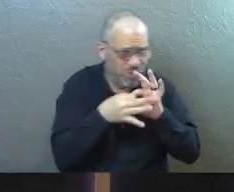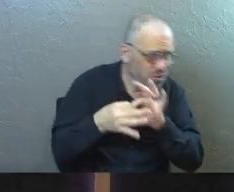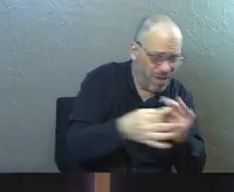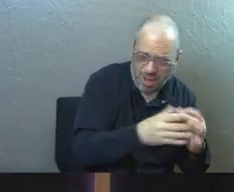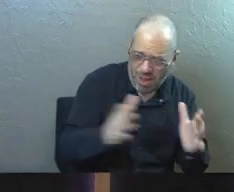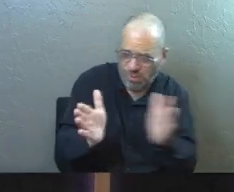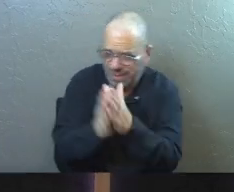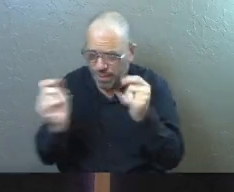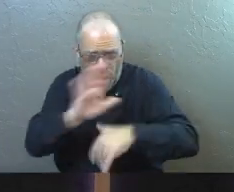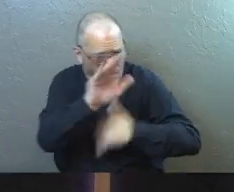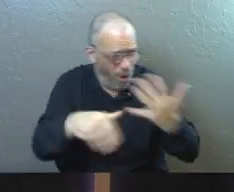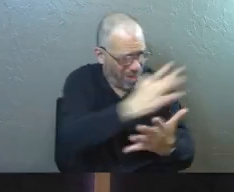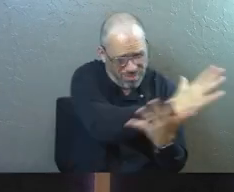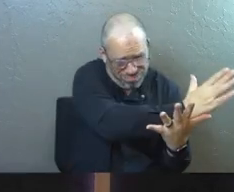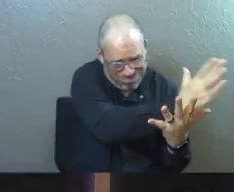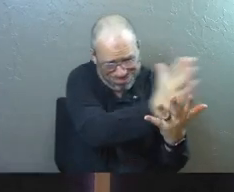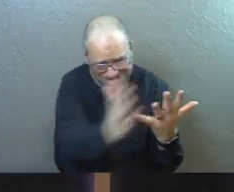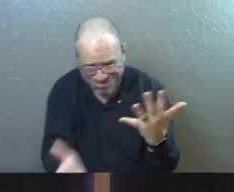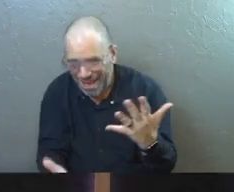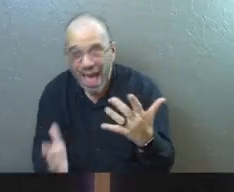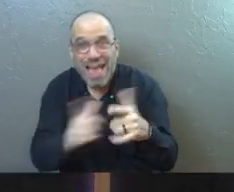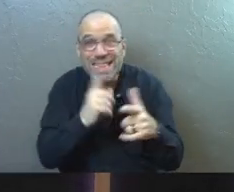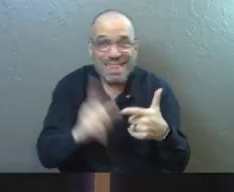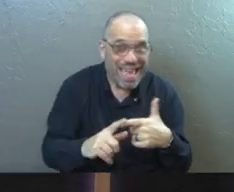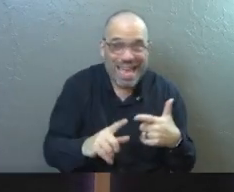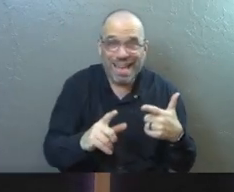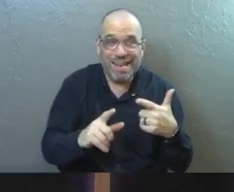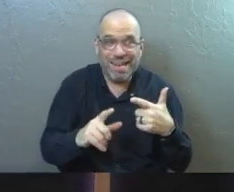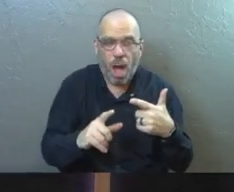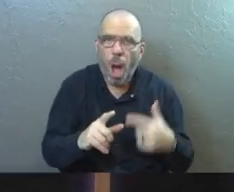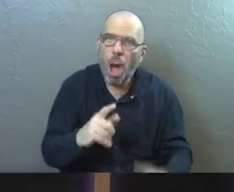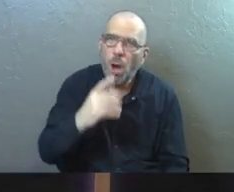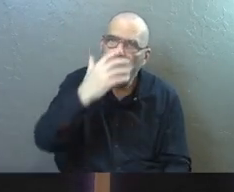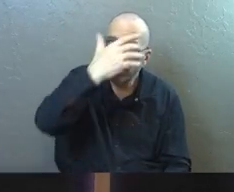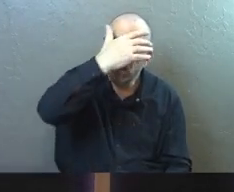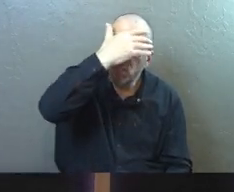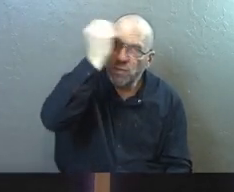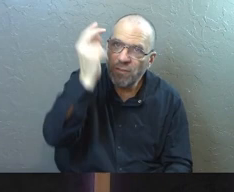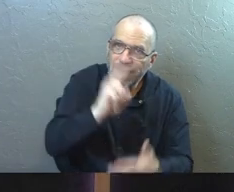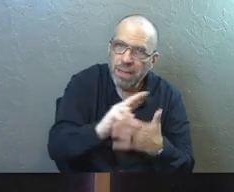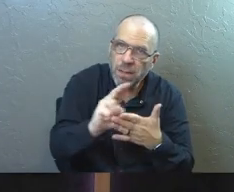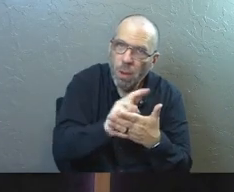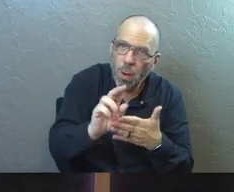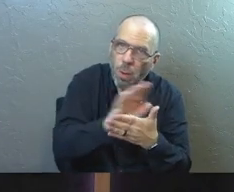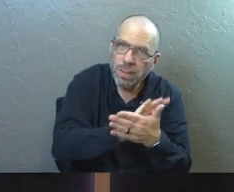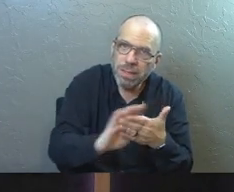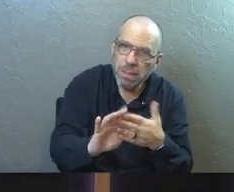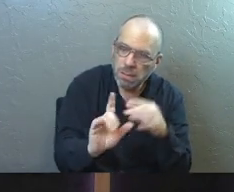unity. We celebrate all of that kind of stuff. And all of a sudden it's like, did we forget the holiness of God was here?